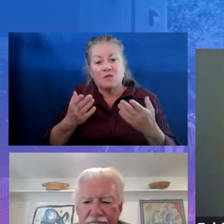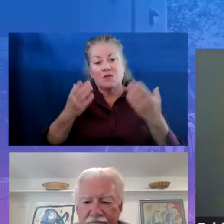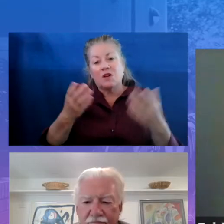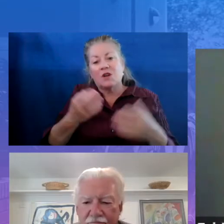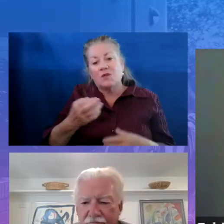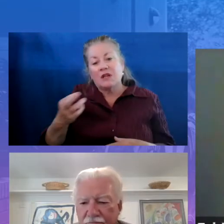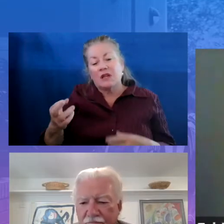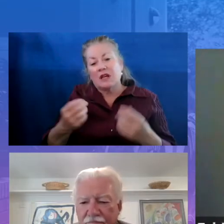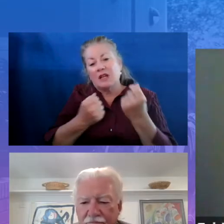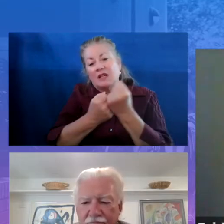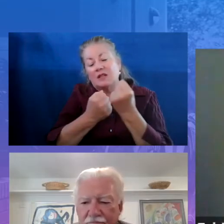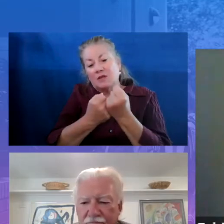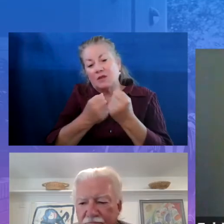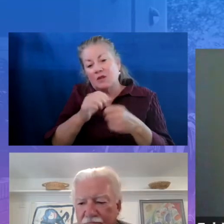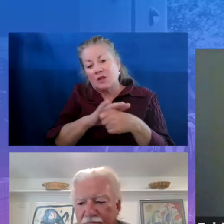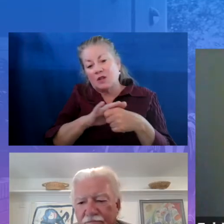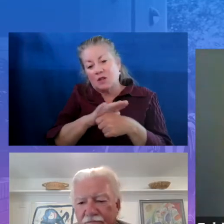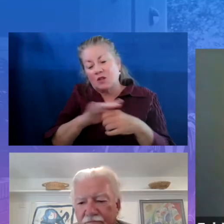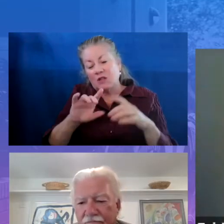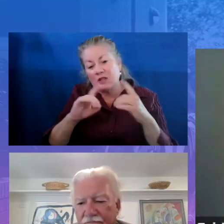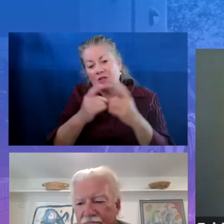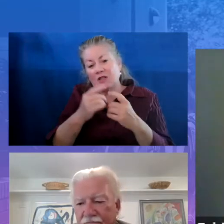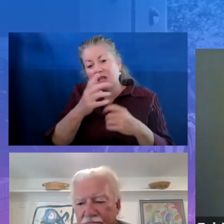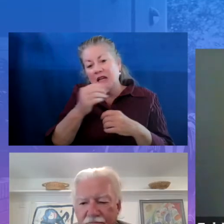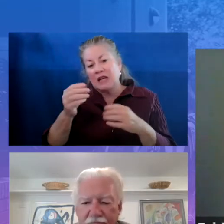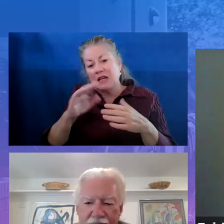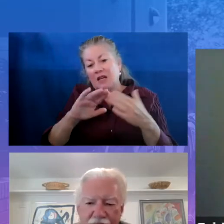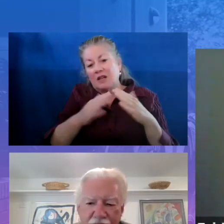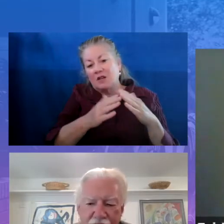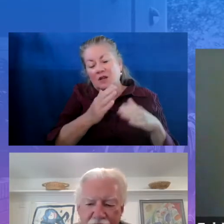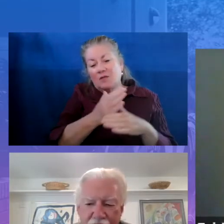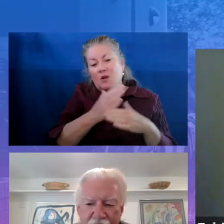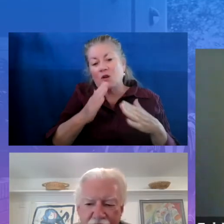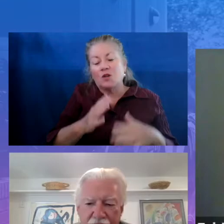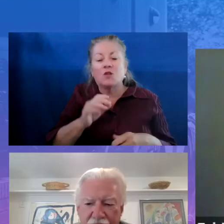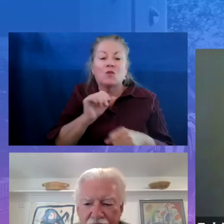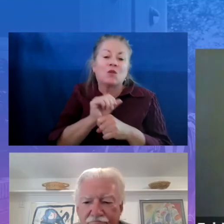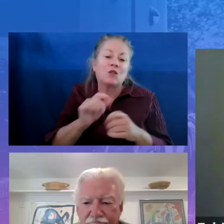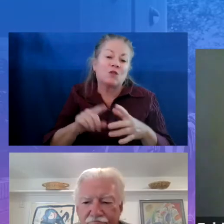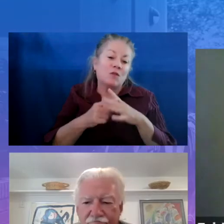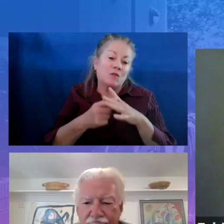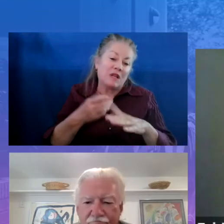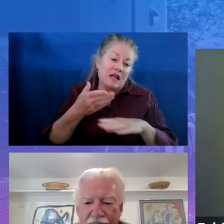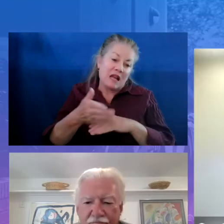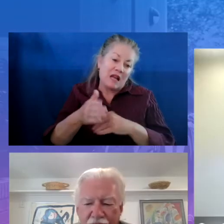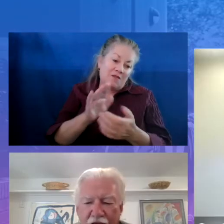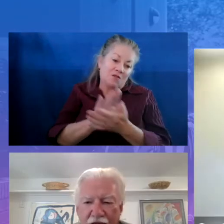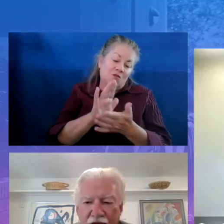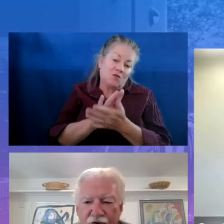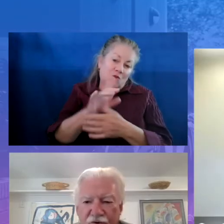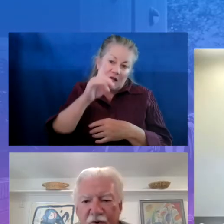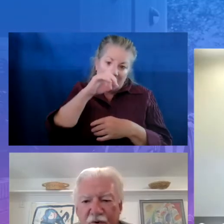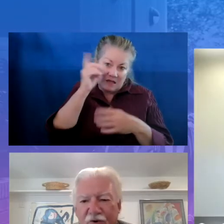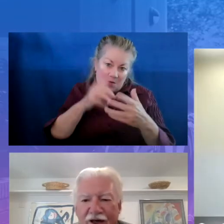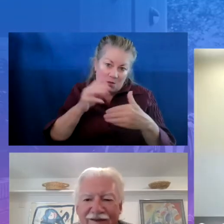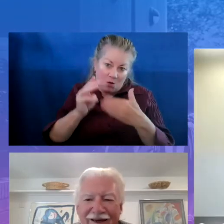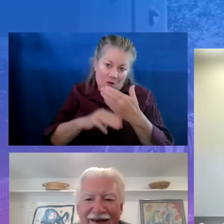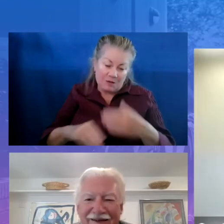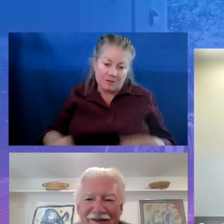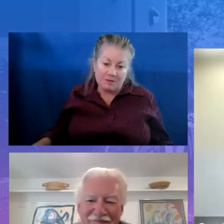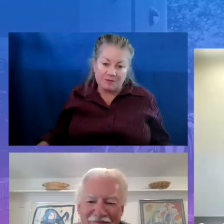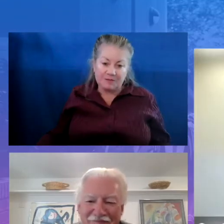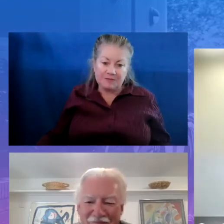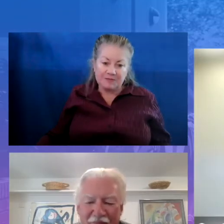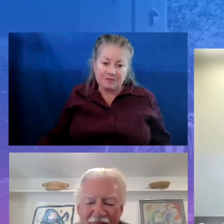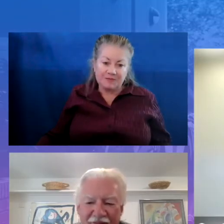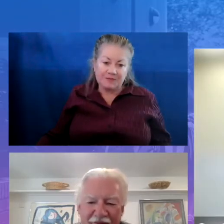districts and community partners who are working to implement afterschool and summer programs. Joyce, what would you like to